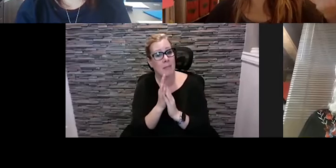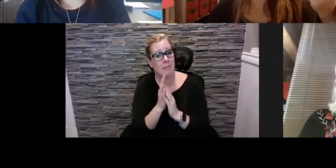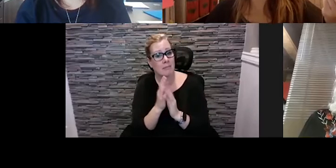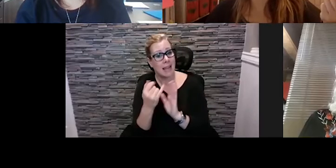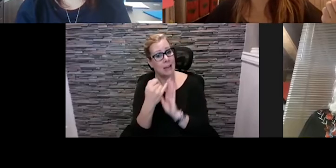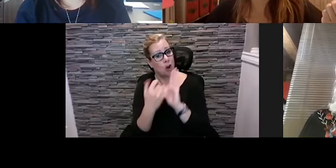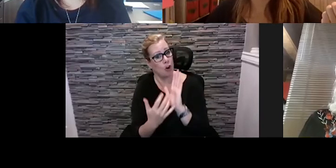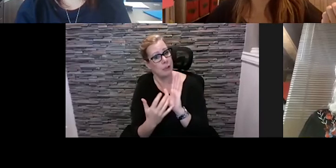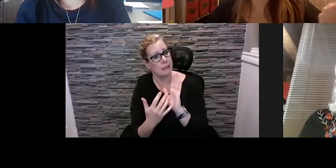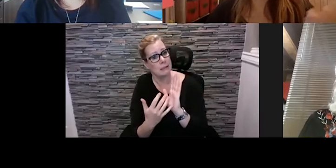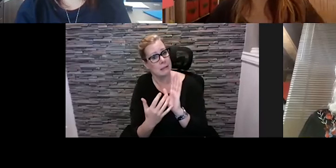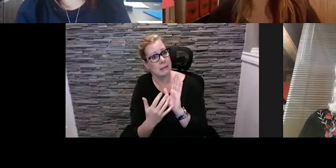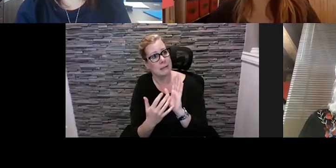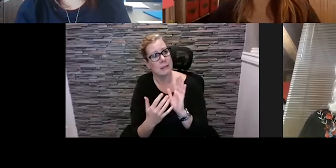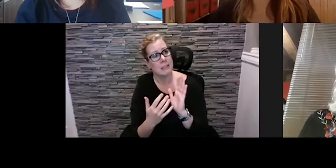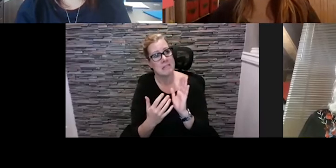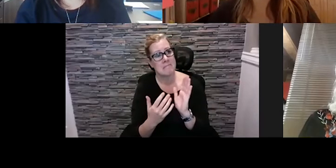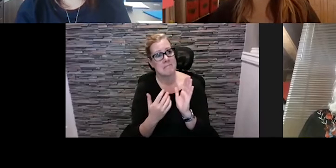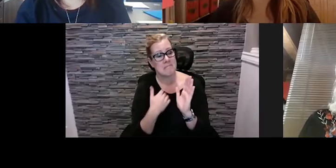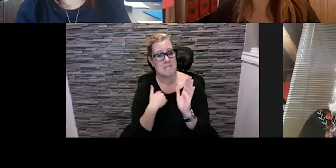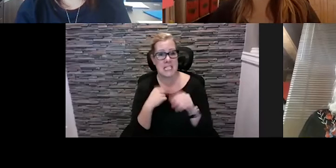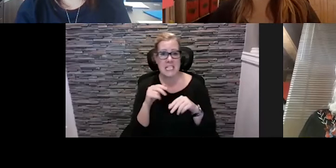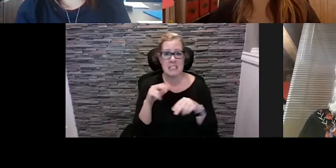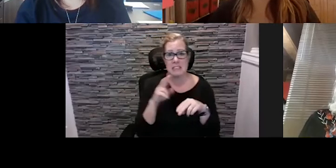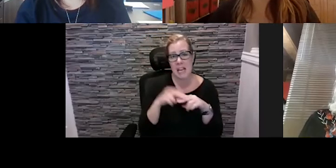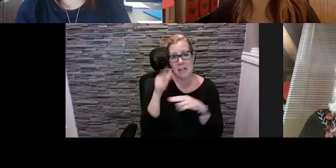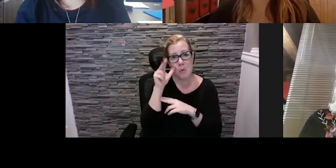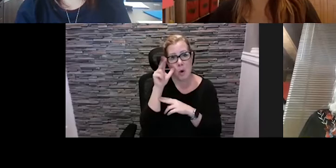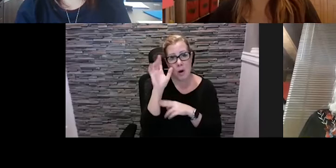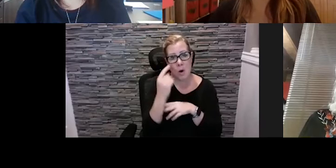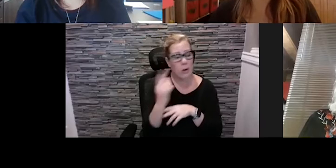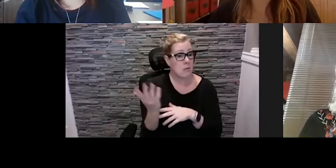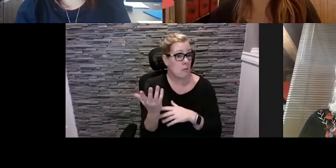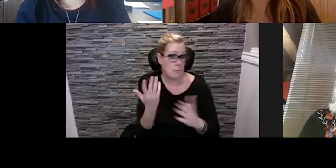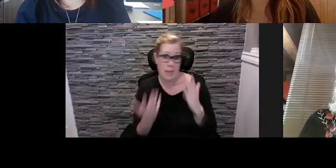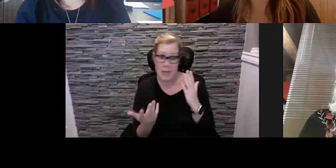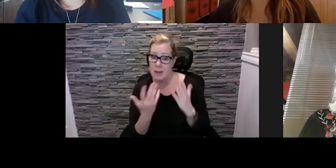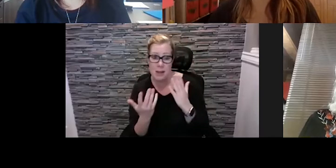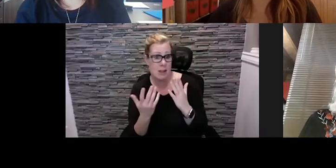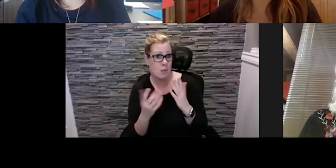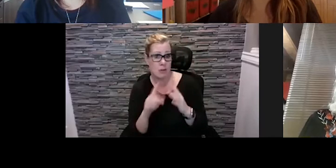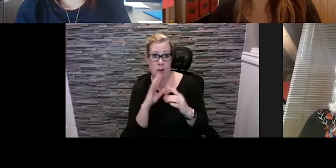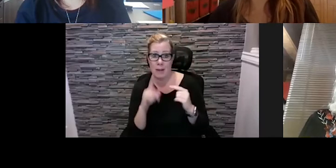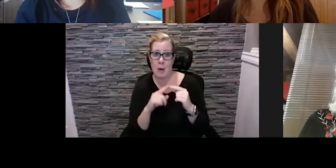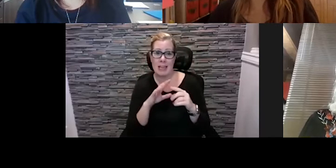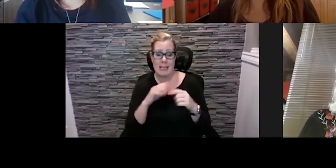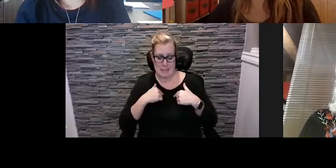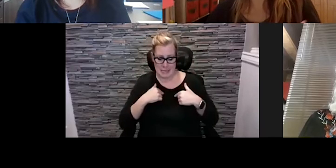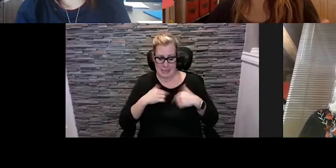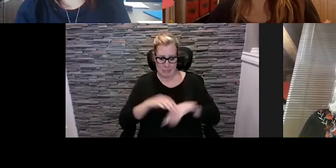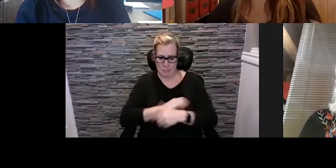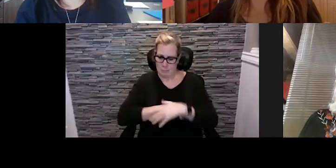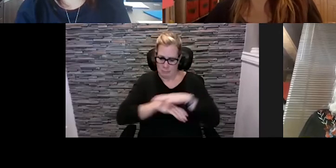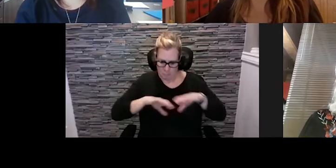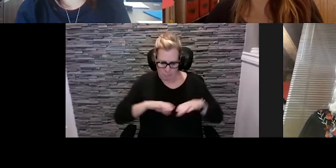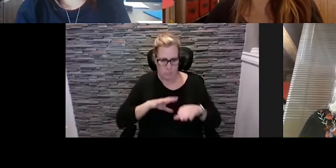participation right um and and i think one of the things that that the pandemic does for me is